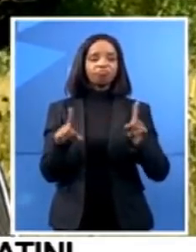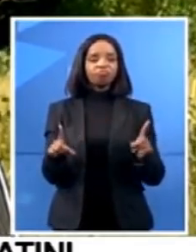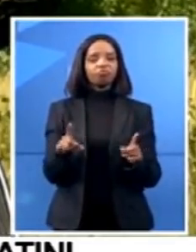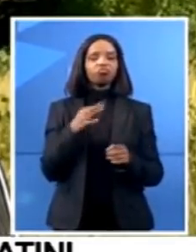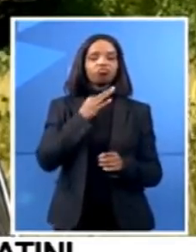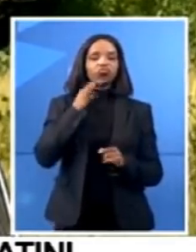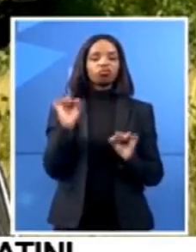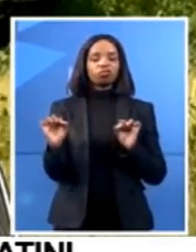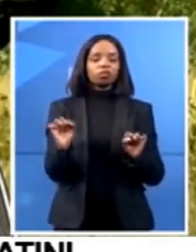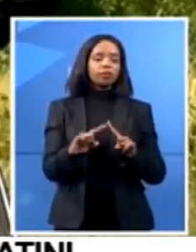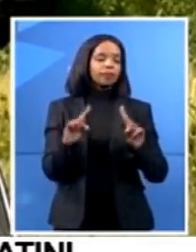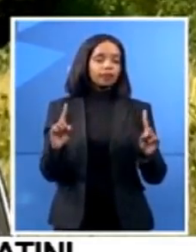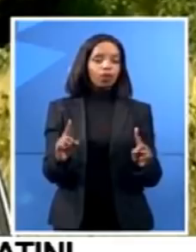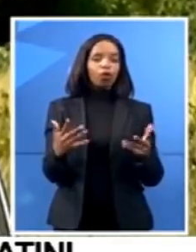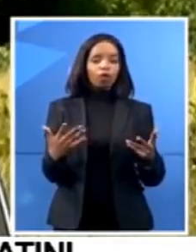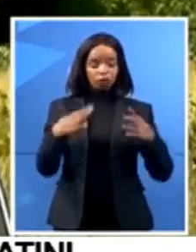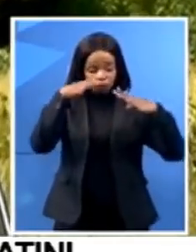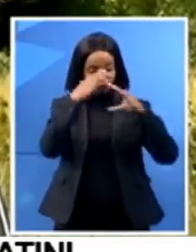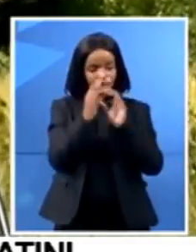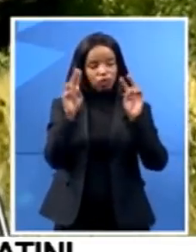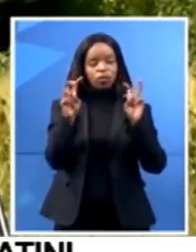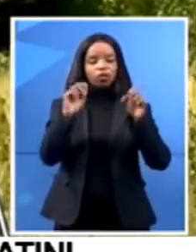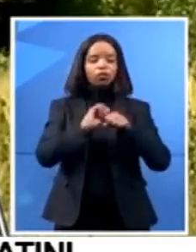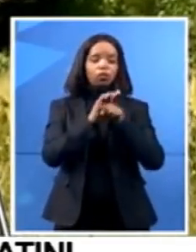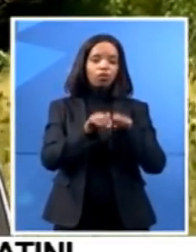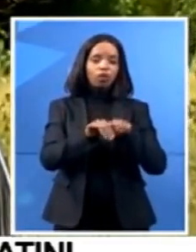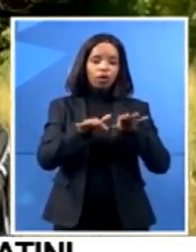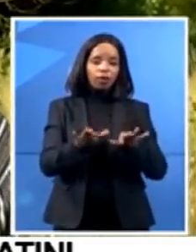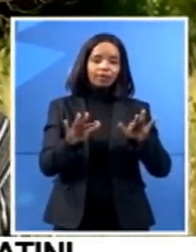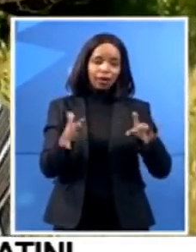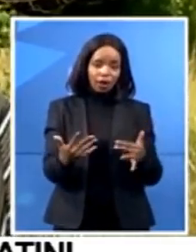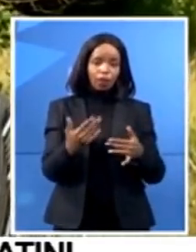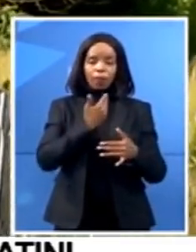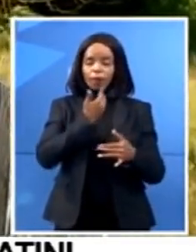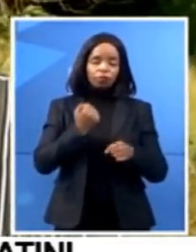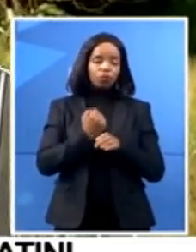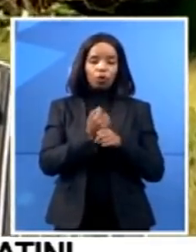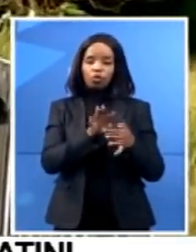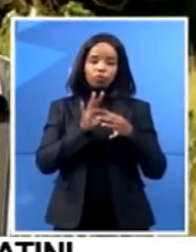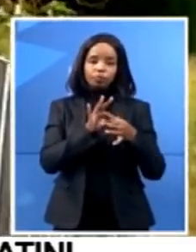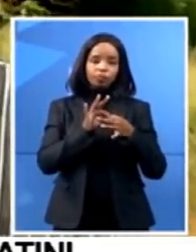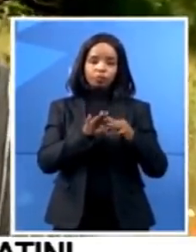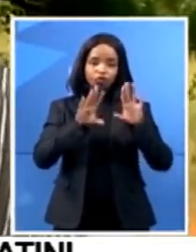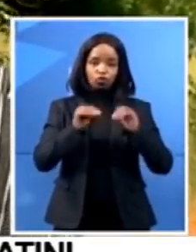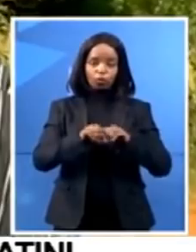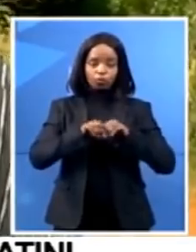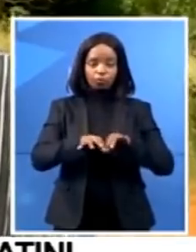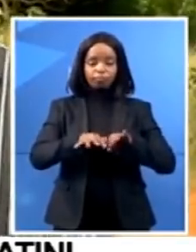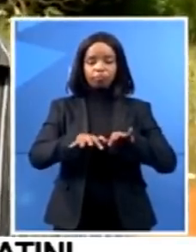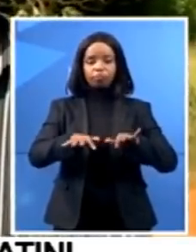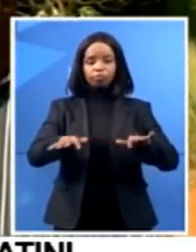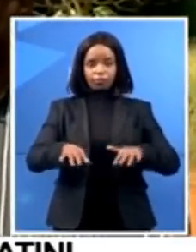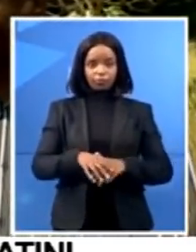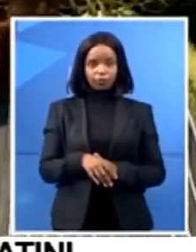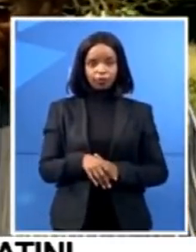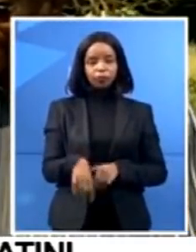and see how to best work together to stop the spread. But that we know that these people, they actually come to the country to actually